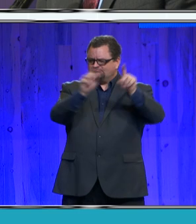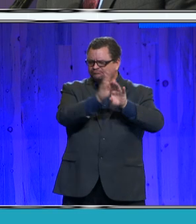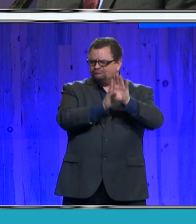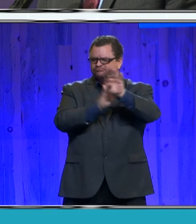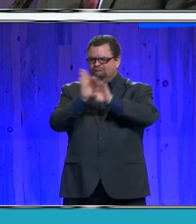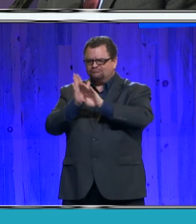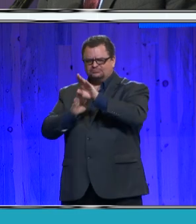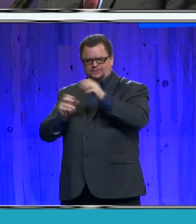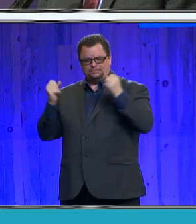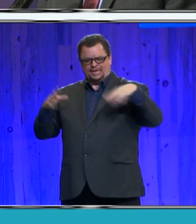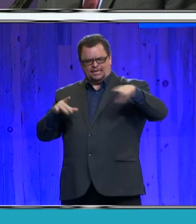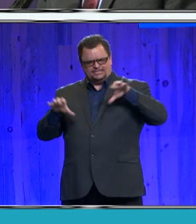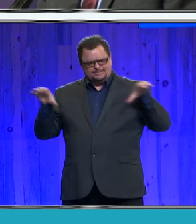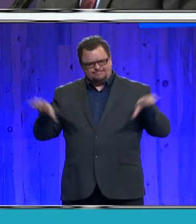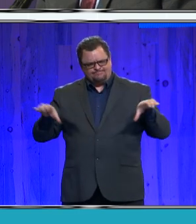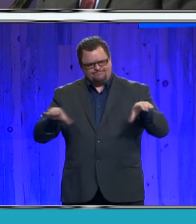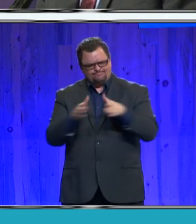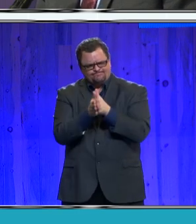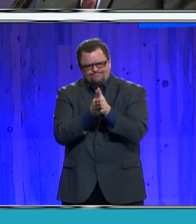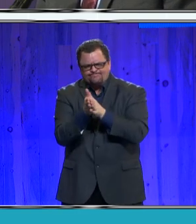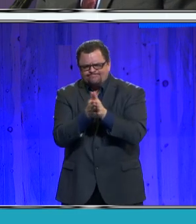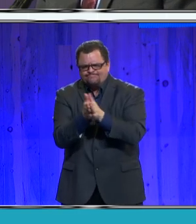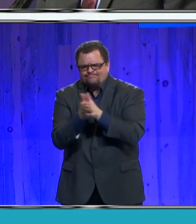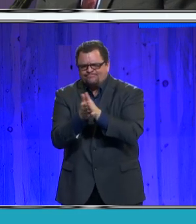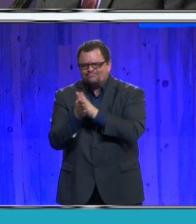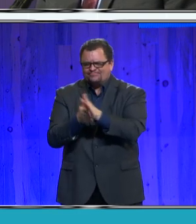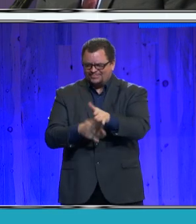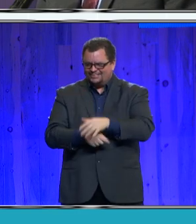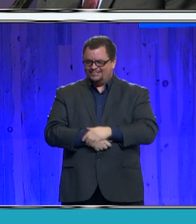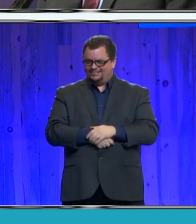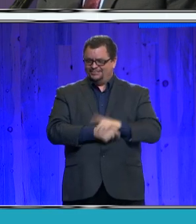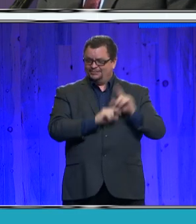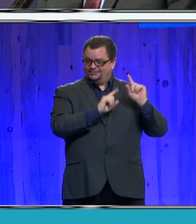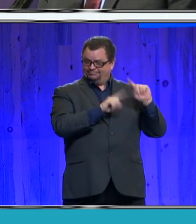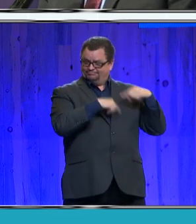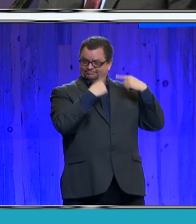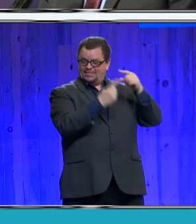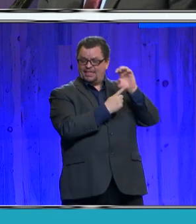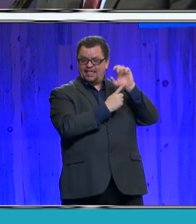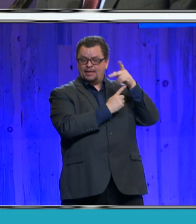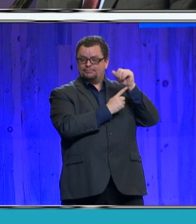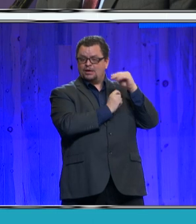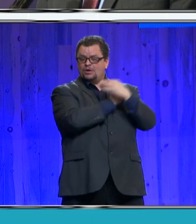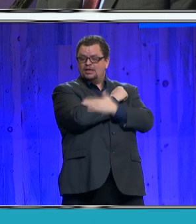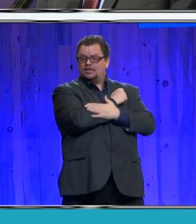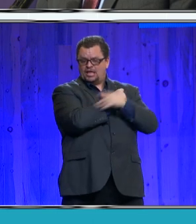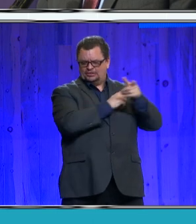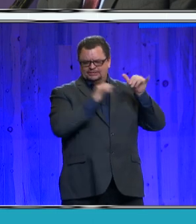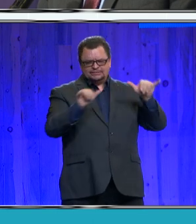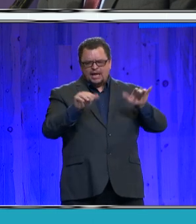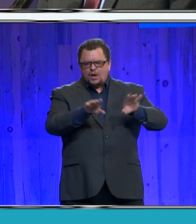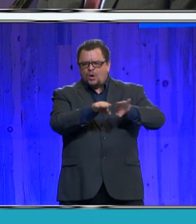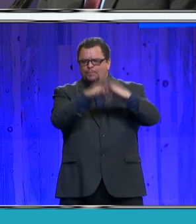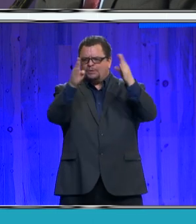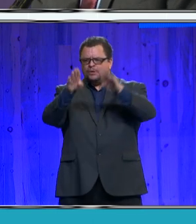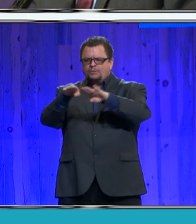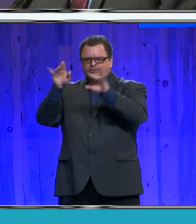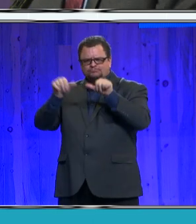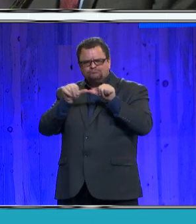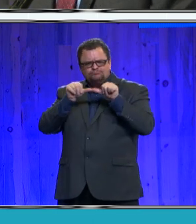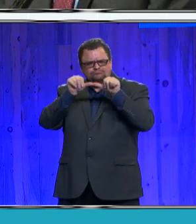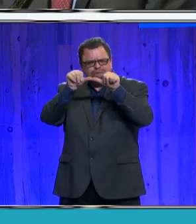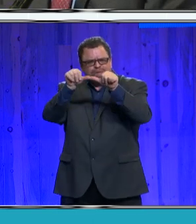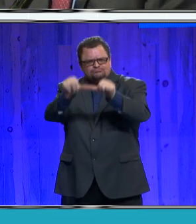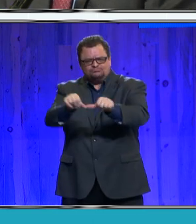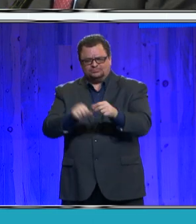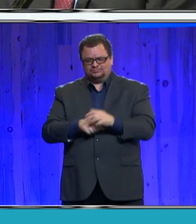through it all, El Paso County has and continues to remain open. In many ways, our county contributes to the